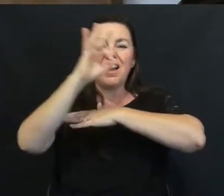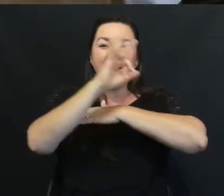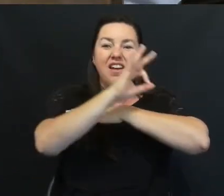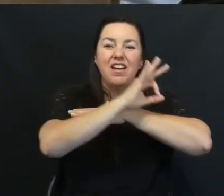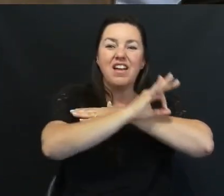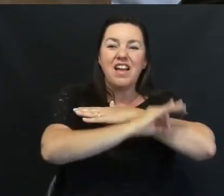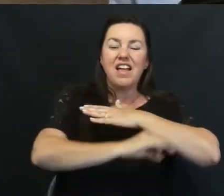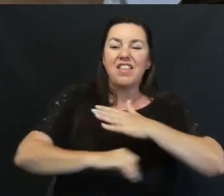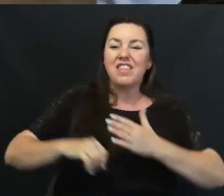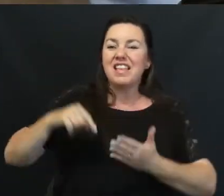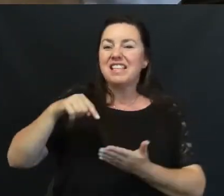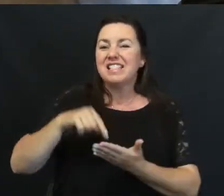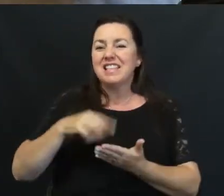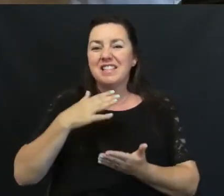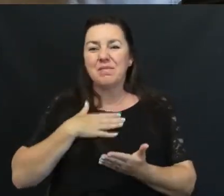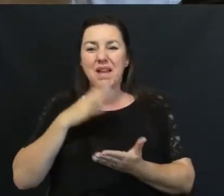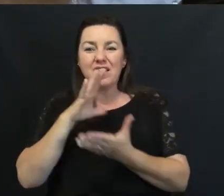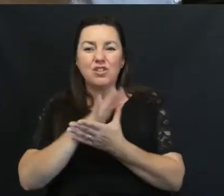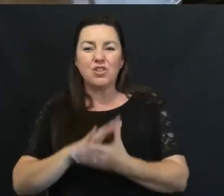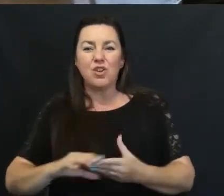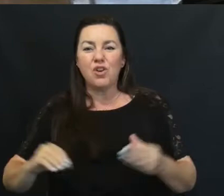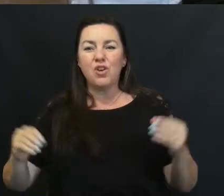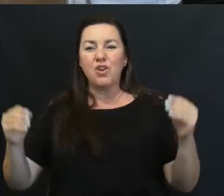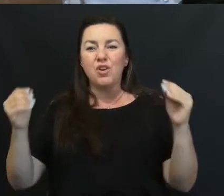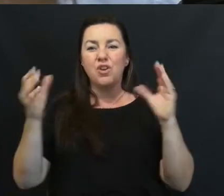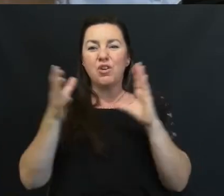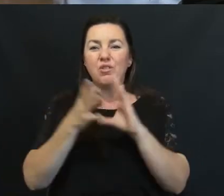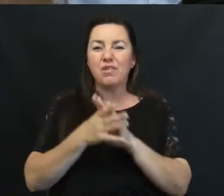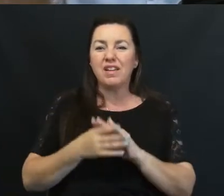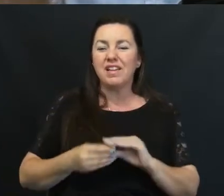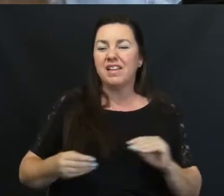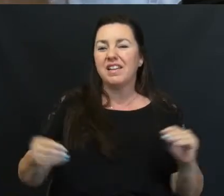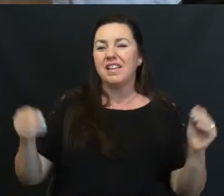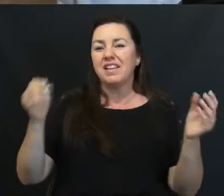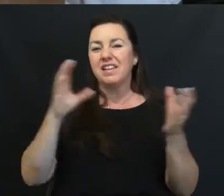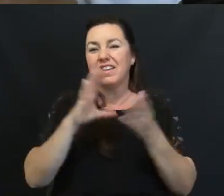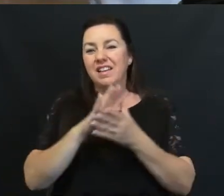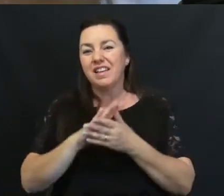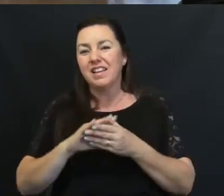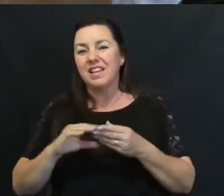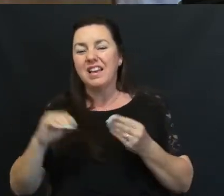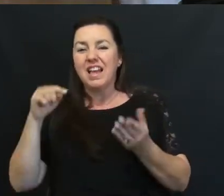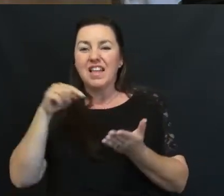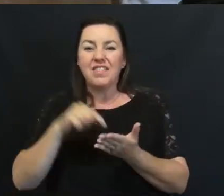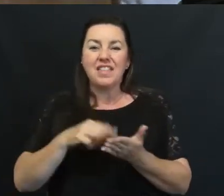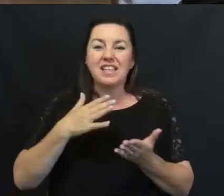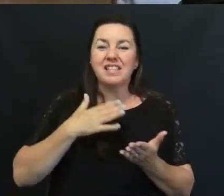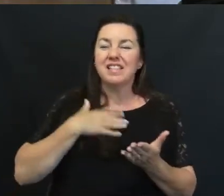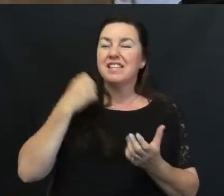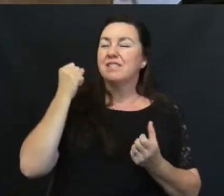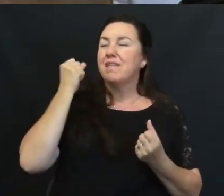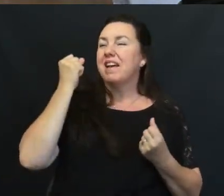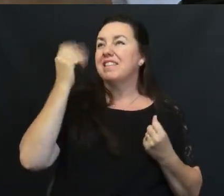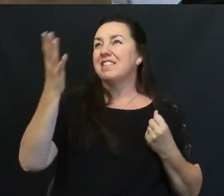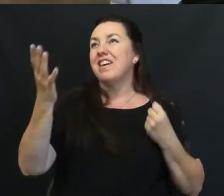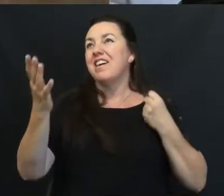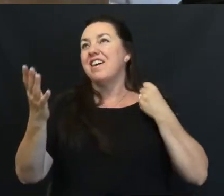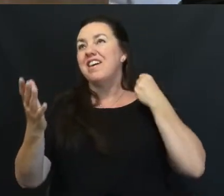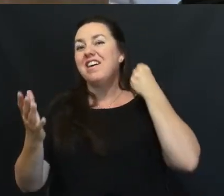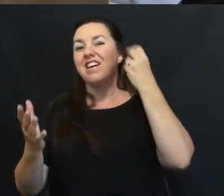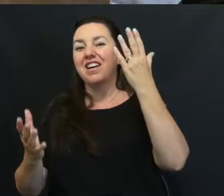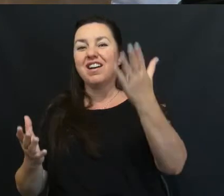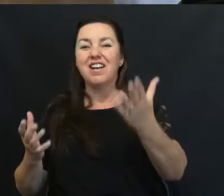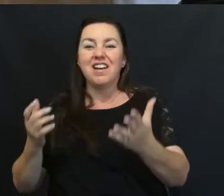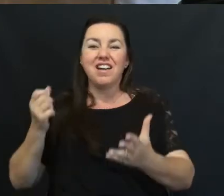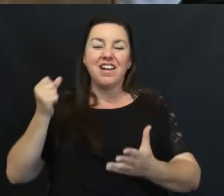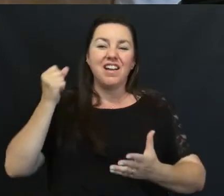Praising my Savior This is my song